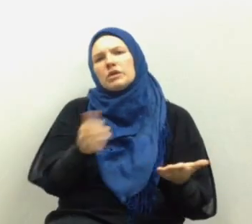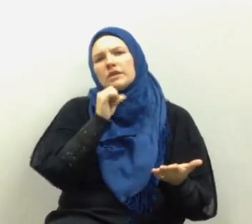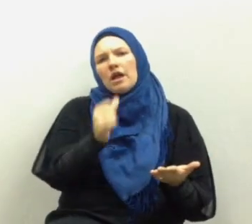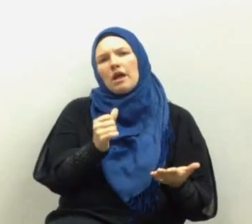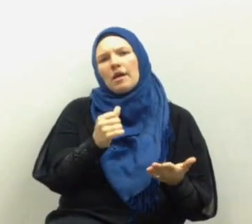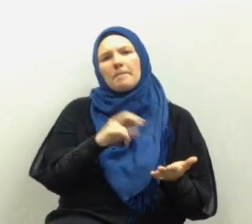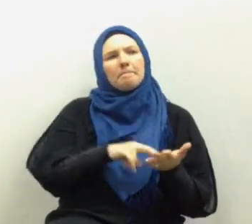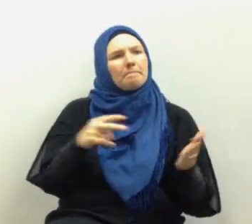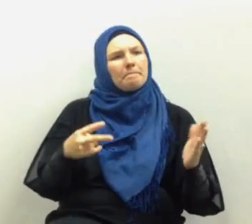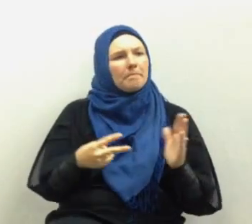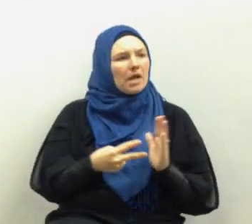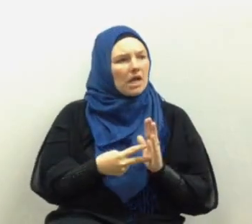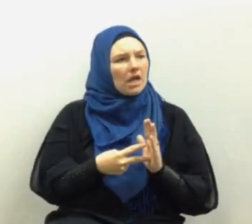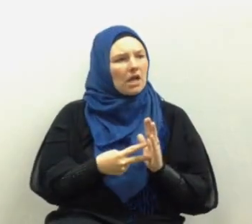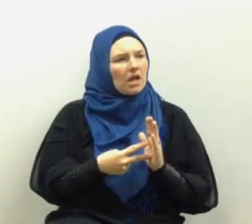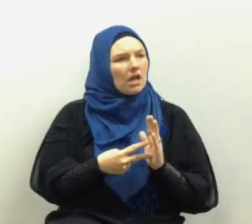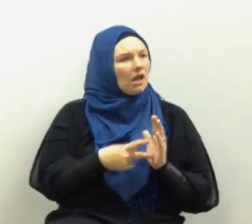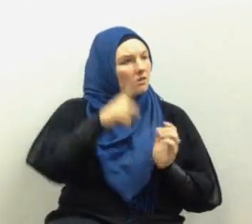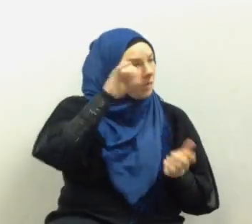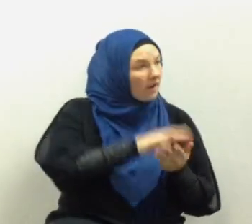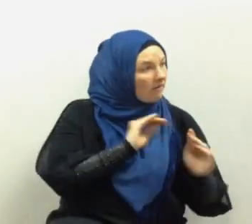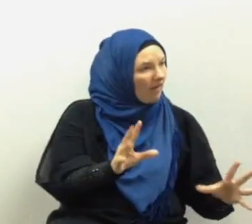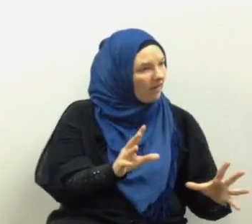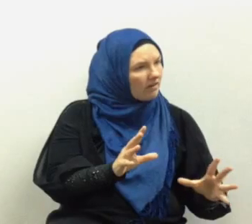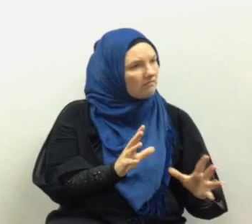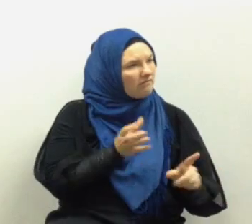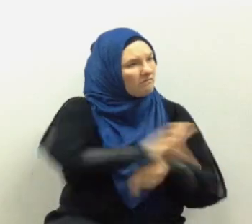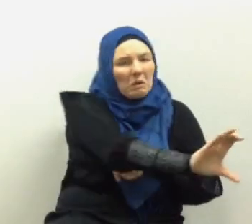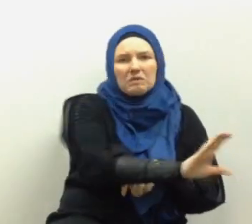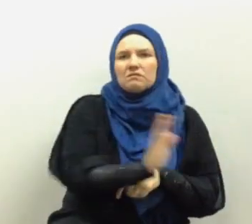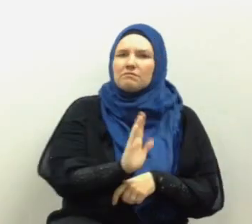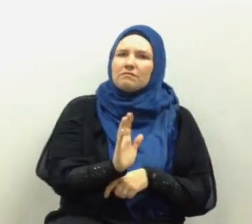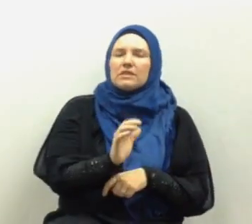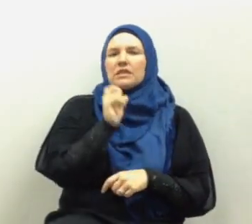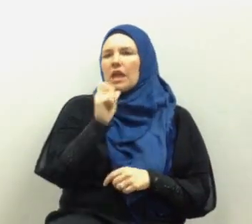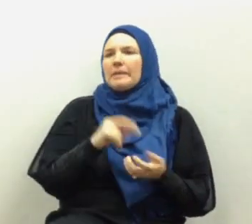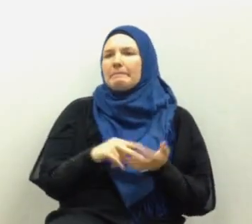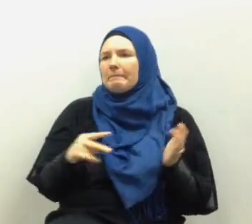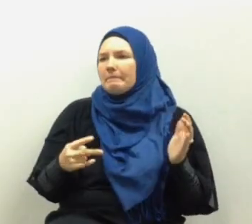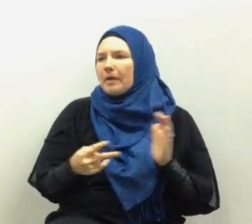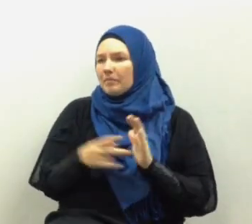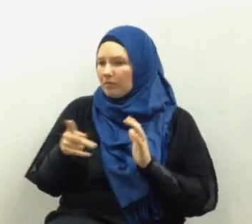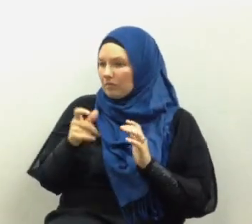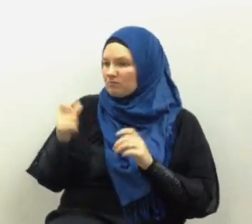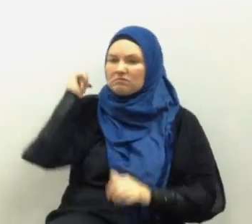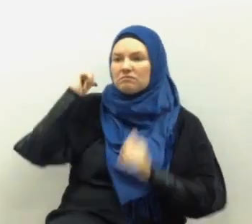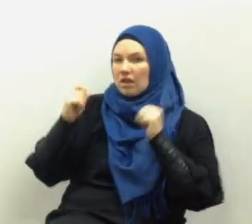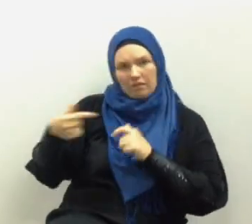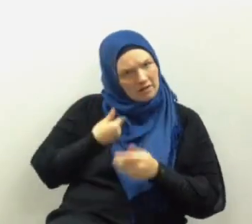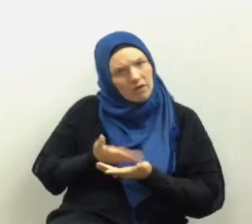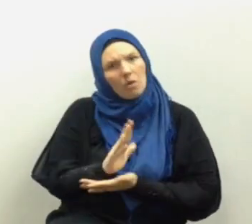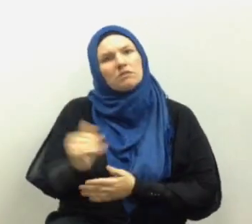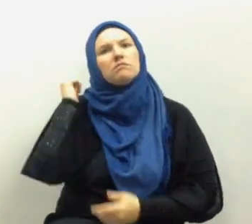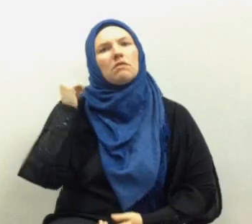not meant for imposition that you impose it on people who don't believe in it it is not meant for people who deny